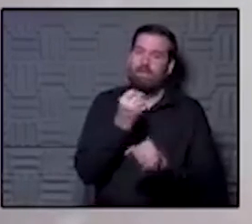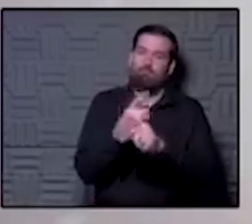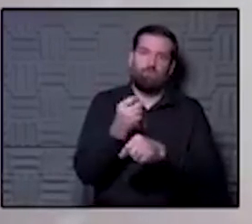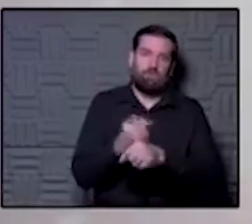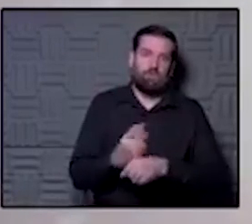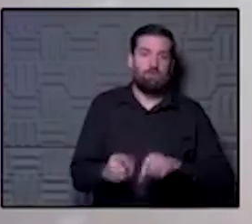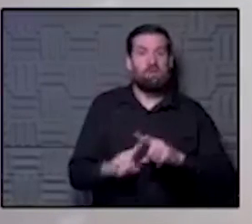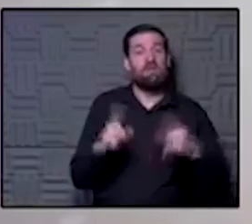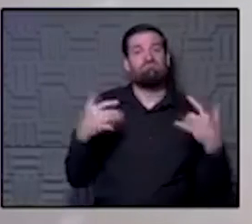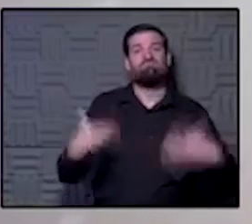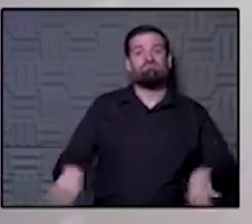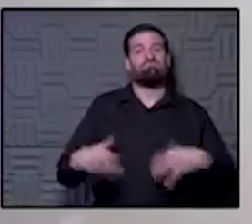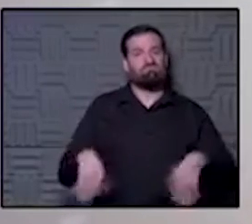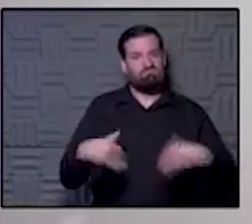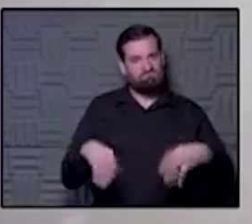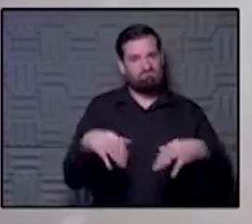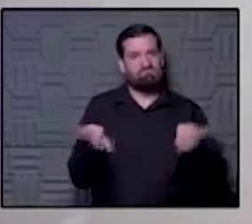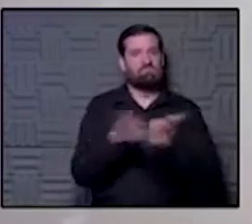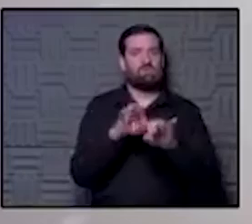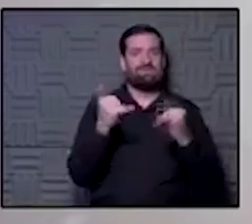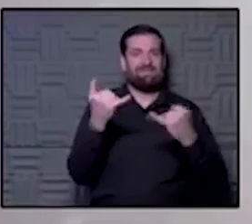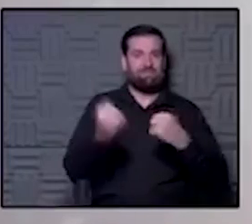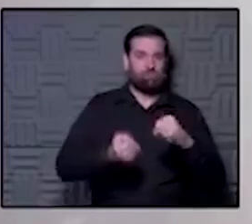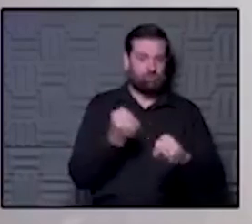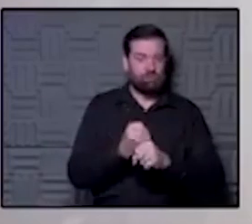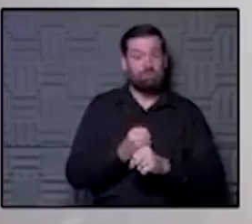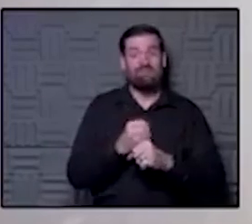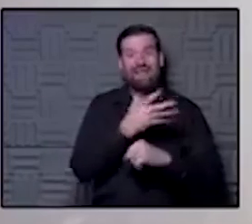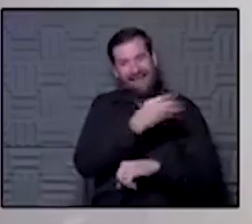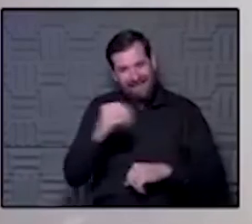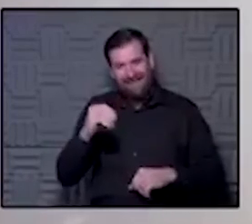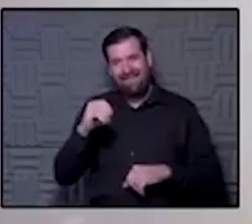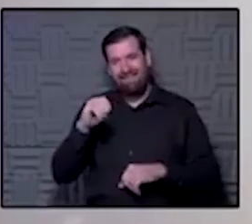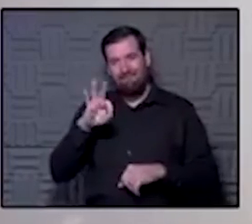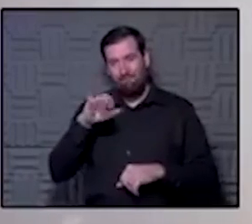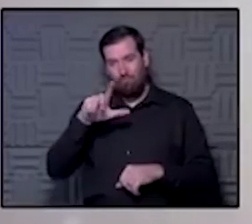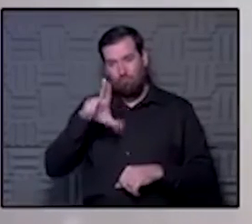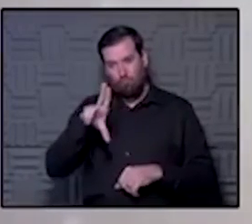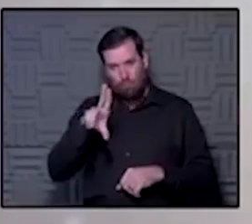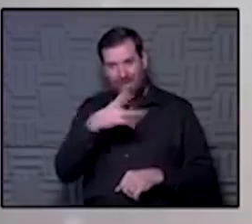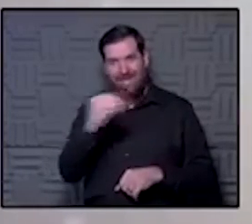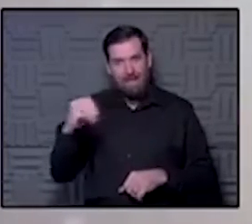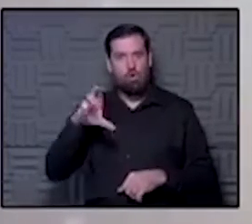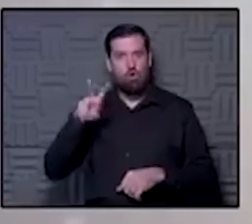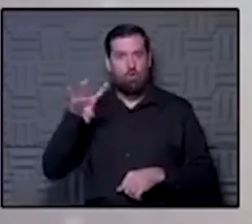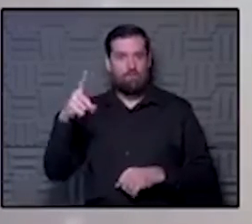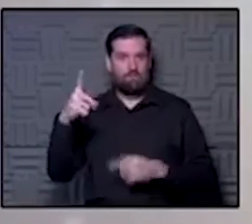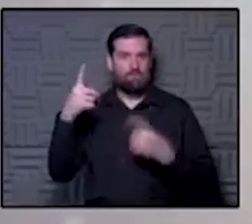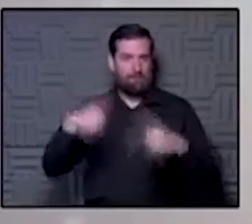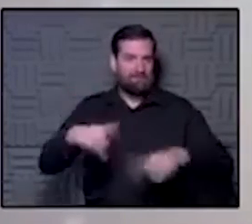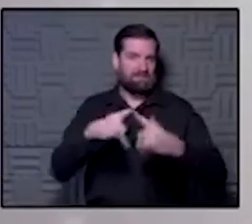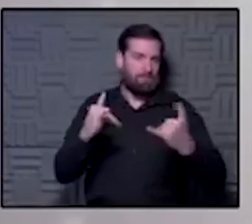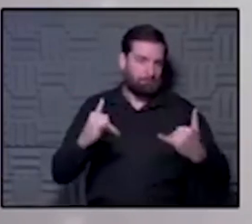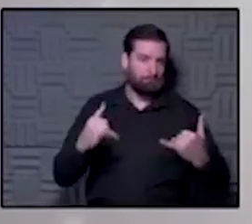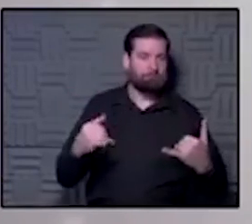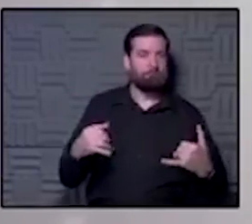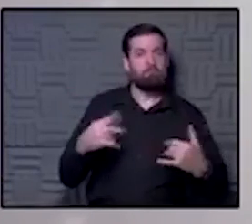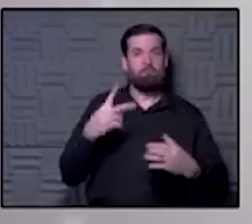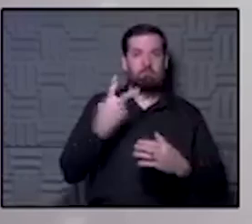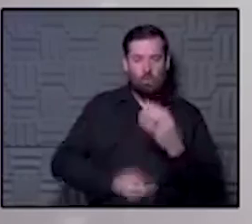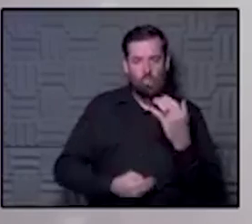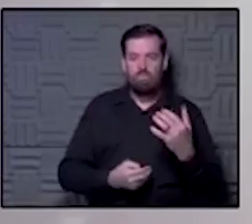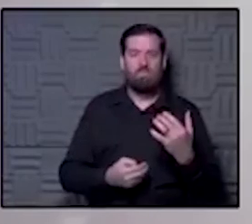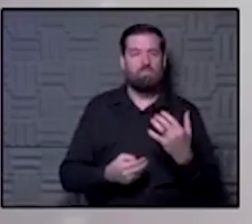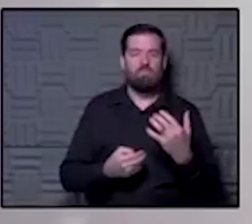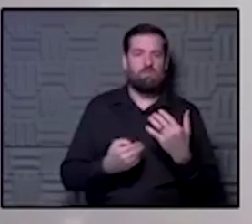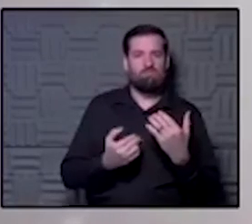but it's especially important when we have flu season and COVID happening at the same time. And, you know, both of those drawing on healthcare